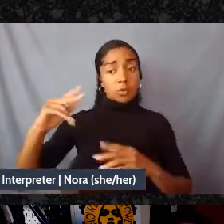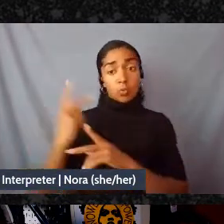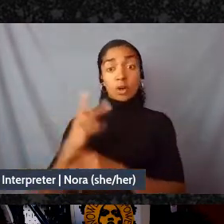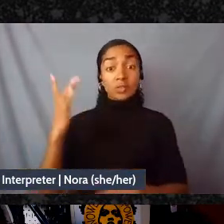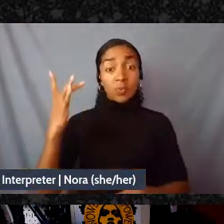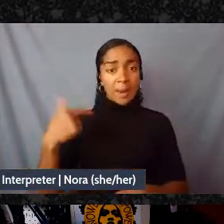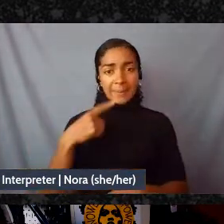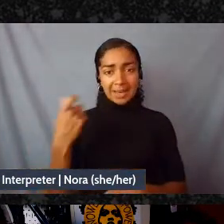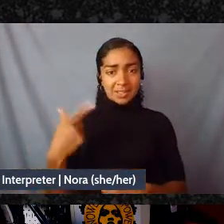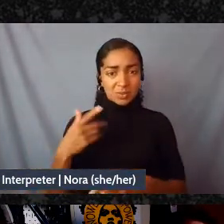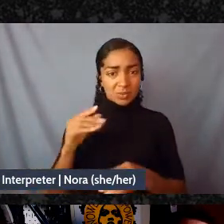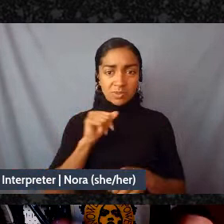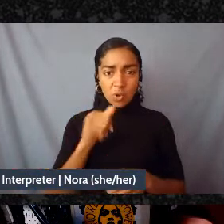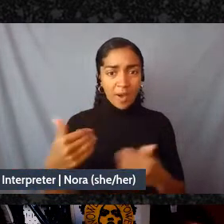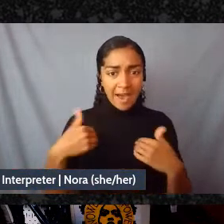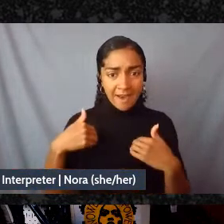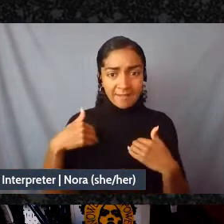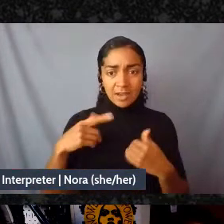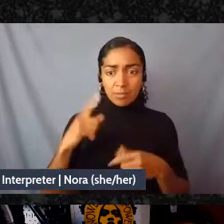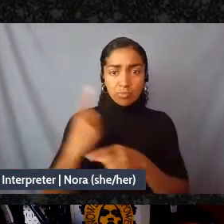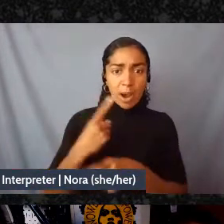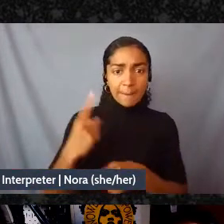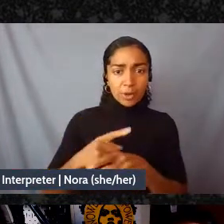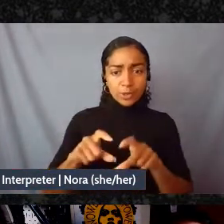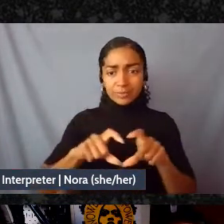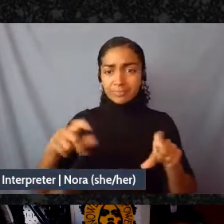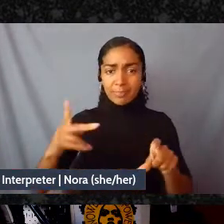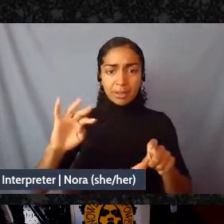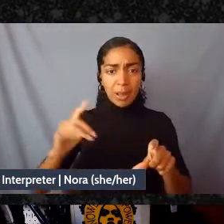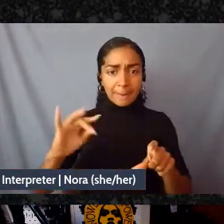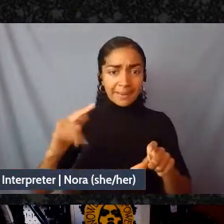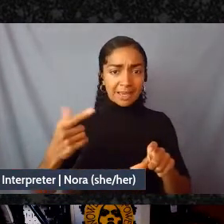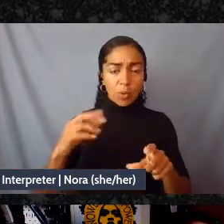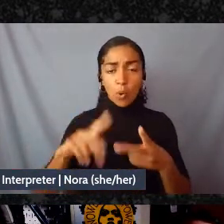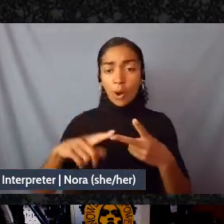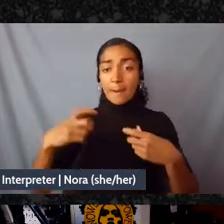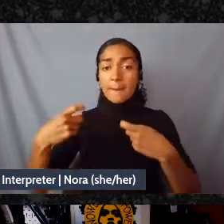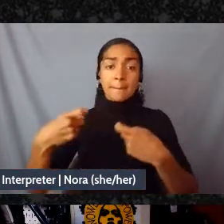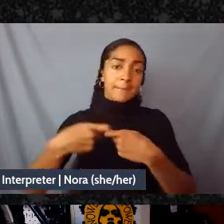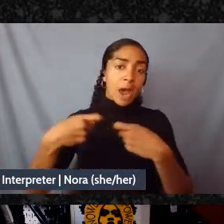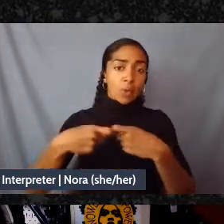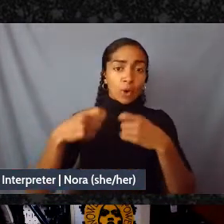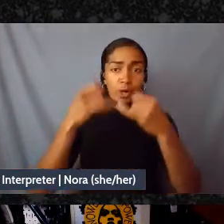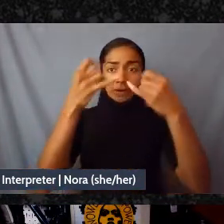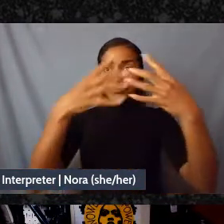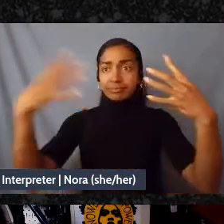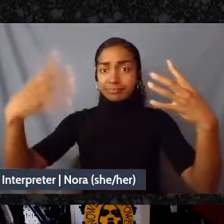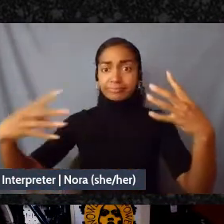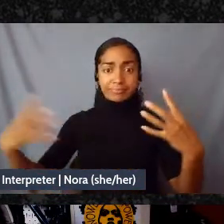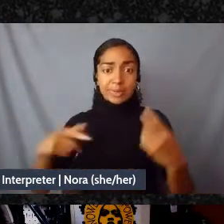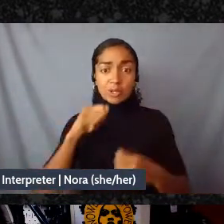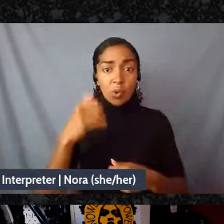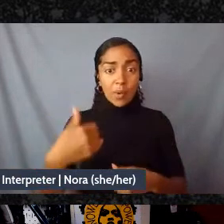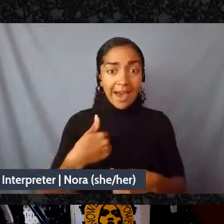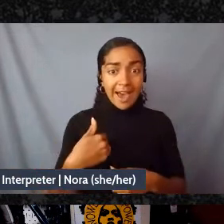is it because there aren't massive corporations on every corner of you know our reservation you know would we